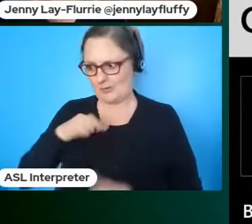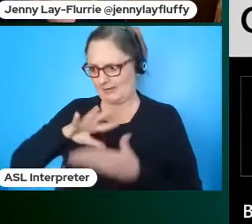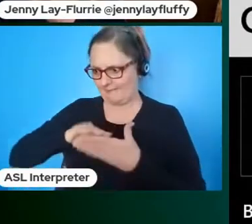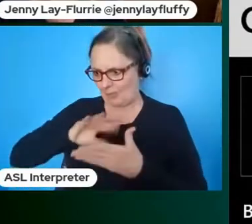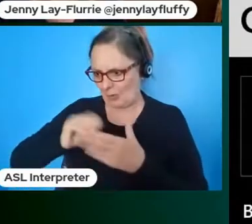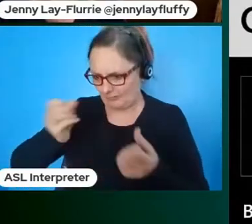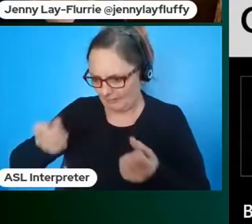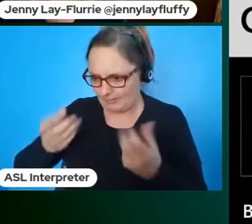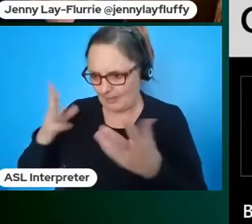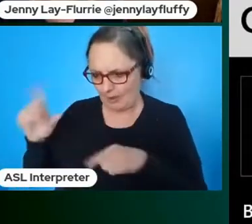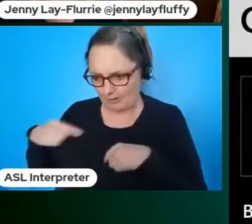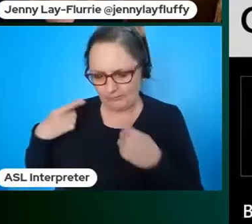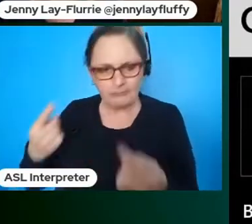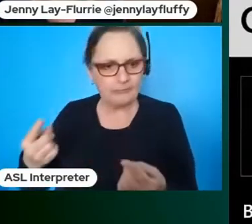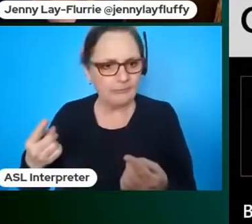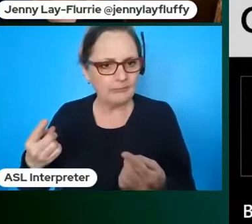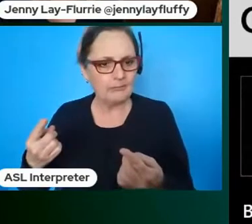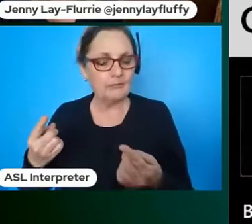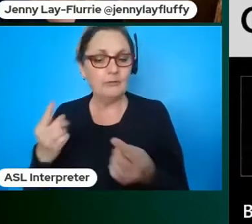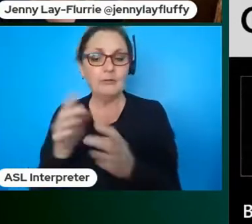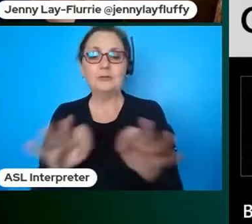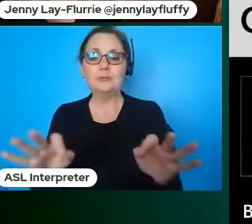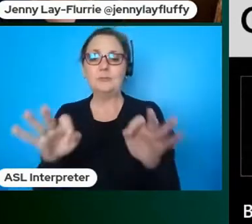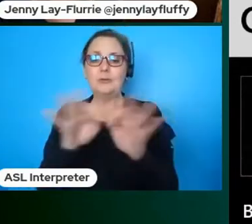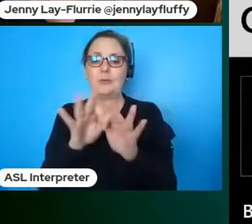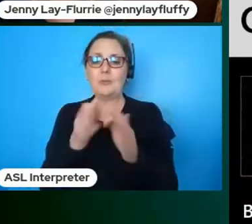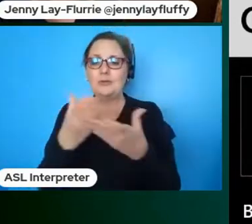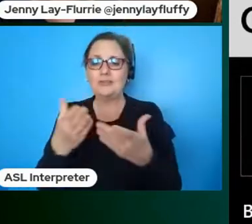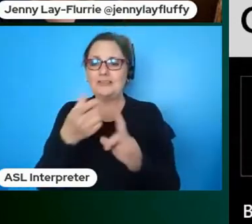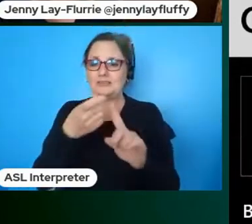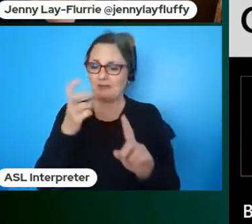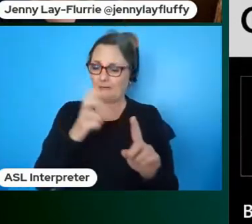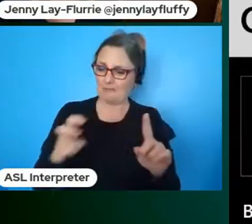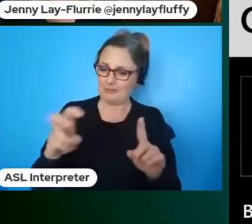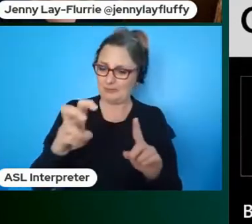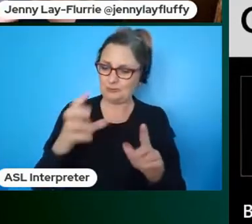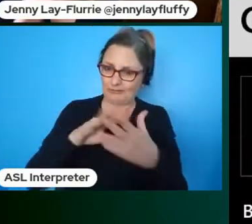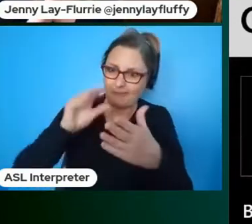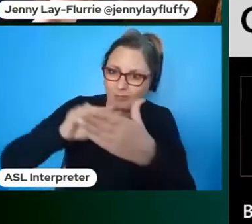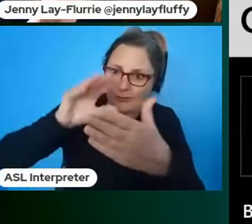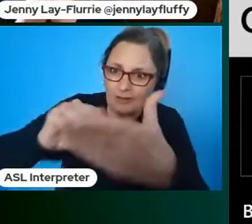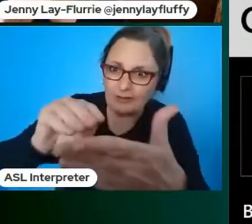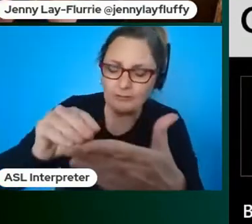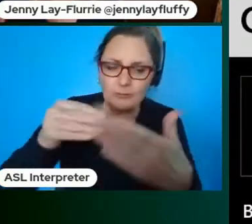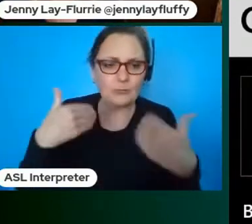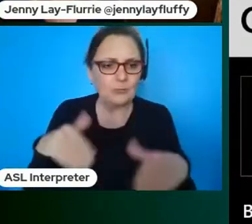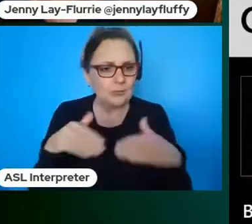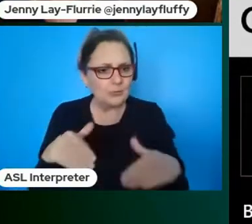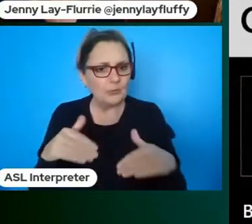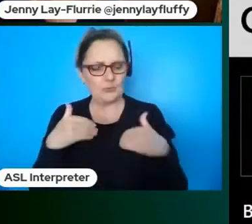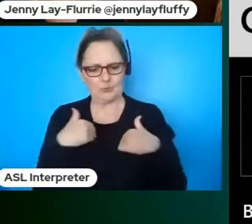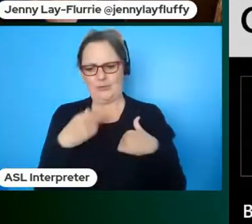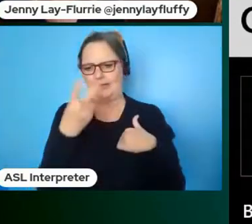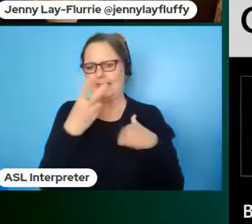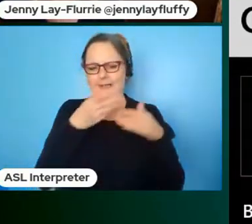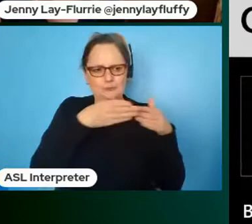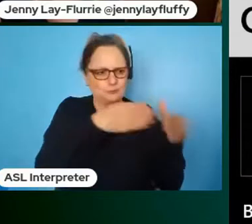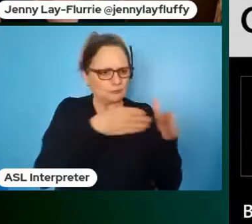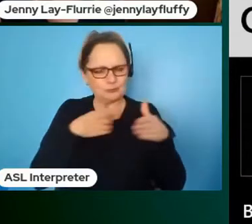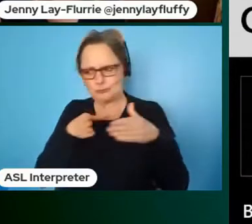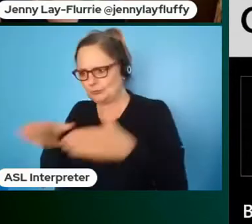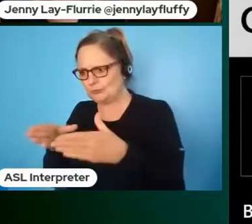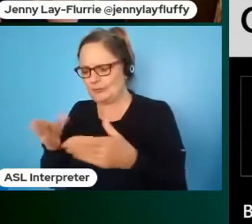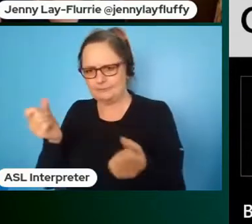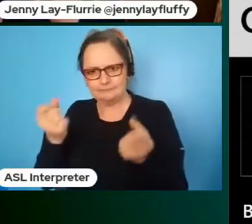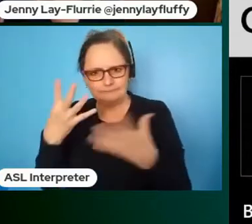but there are some key things that i think are really important in that learning journey we had very much two separate strands for many years